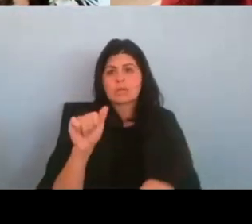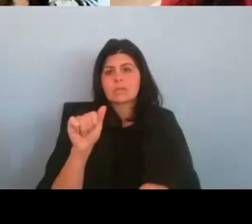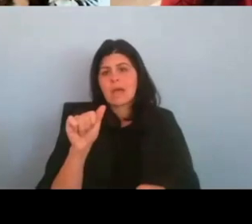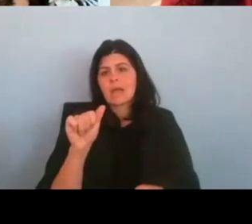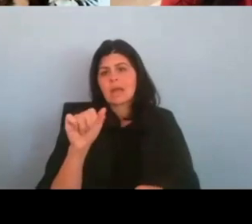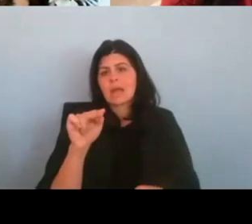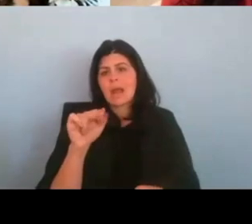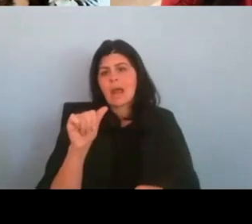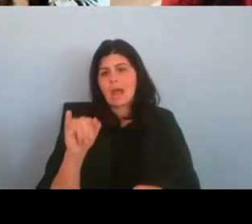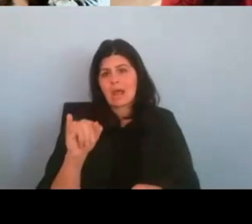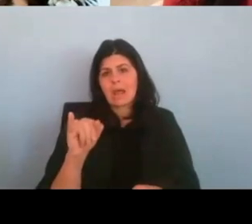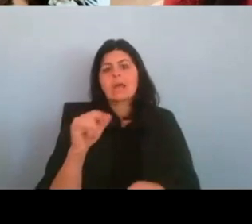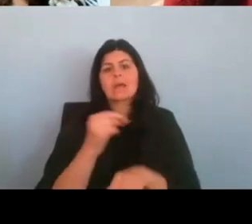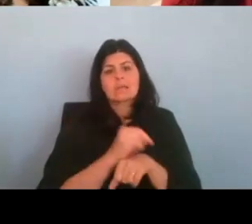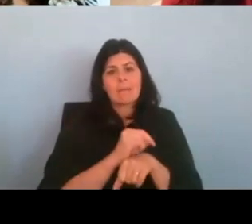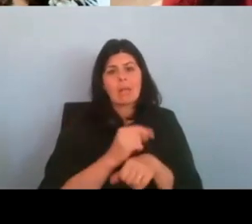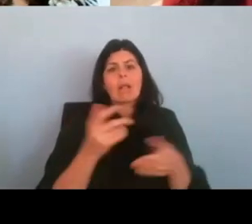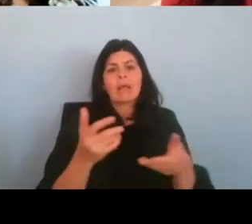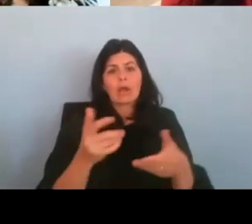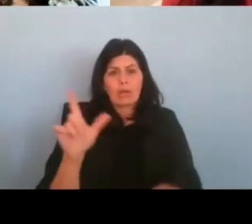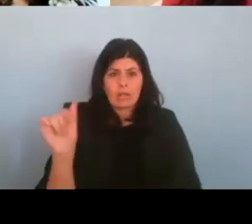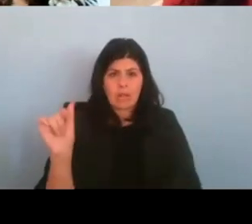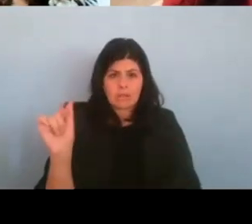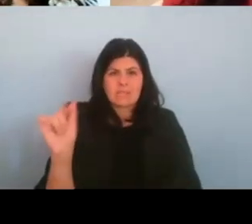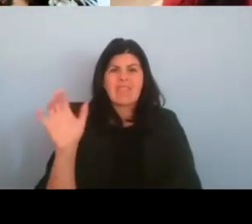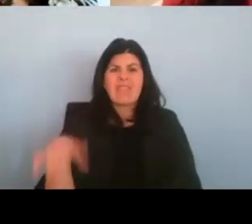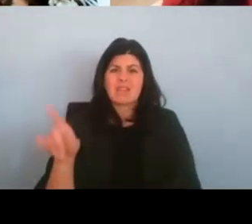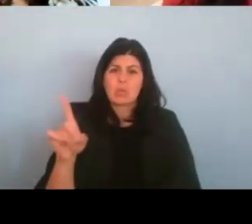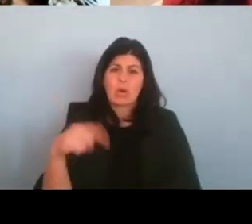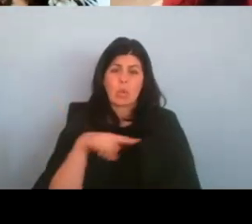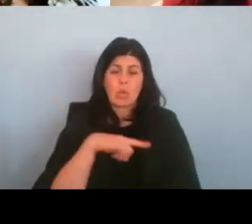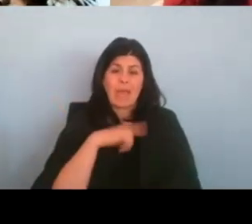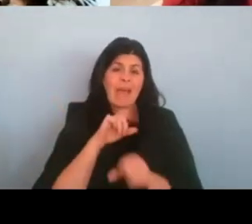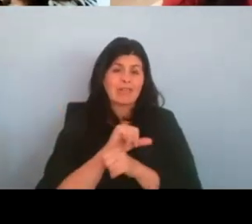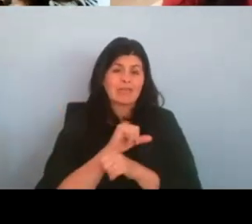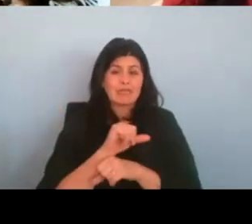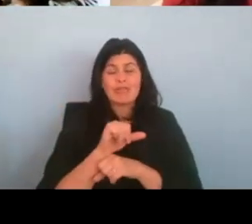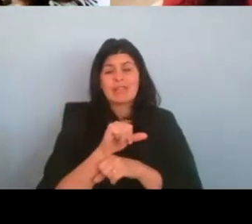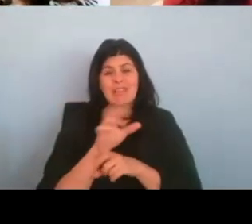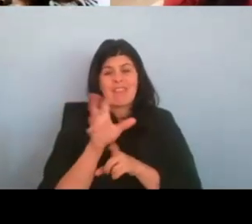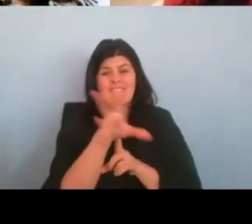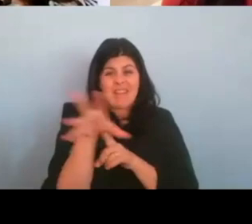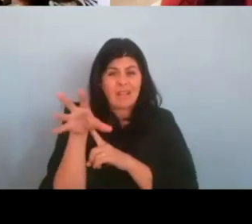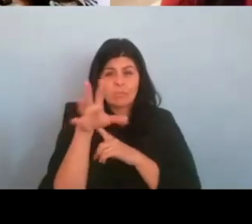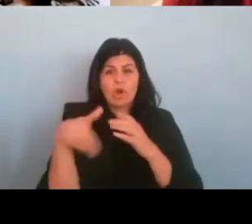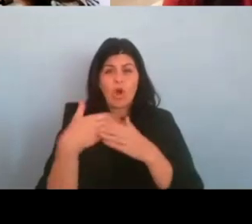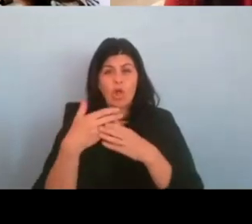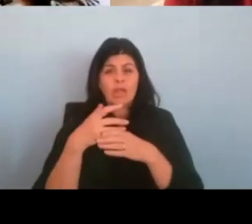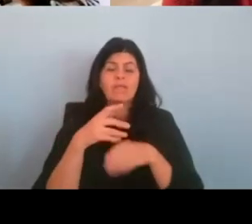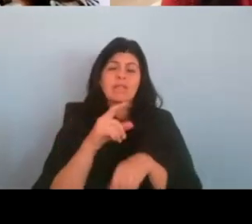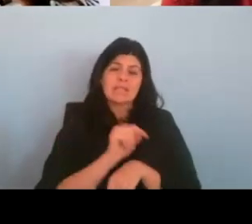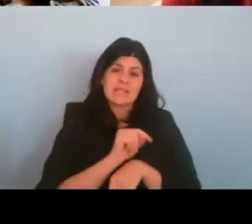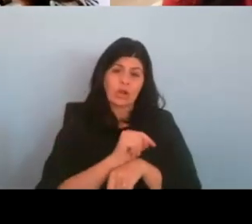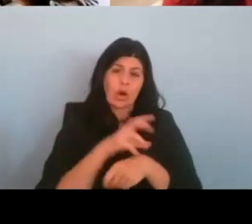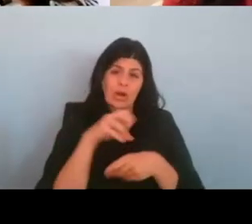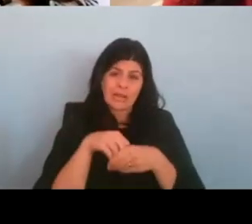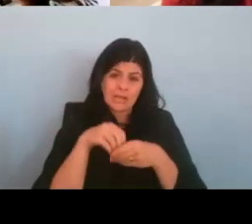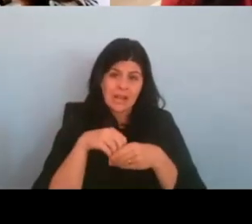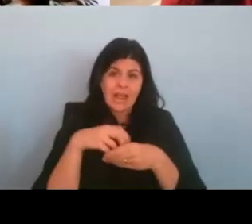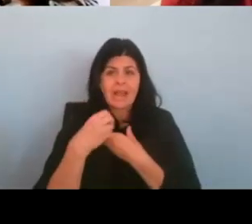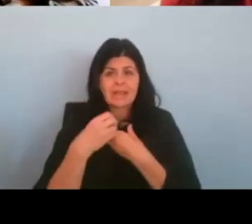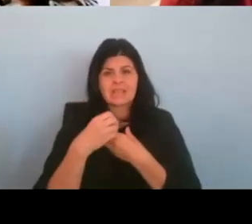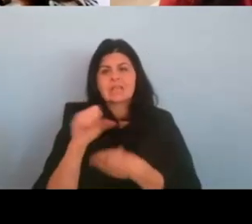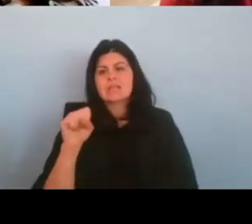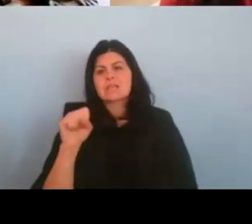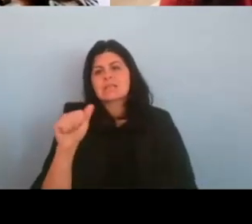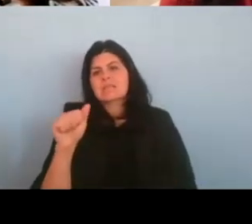in Los Angeles. That's where we actually filmed the synagogue exterior, uh, interiors that you see. And the exterior is from Sinai temple here